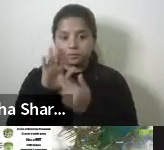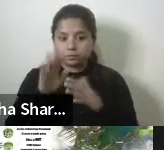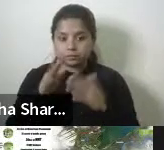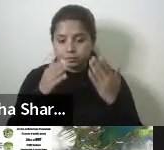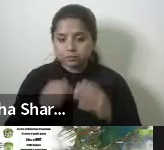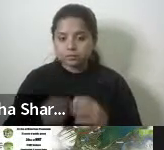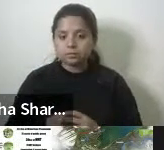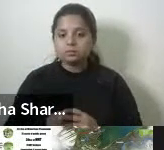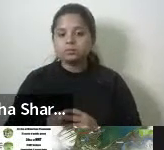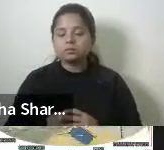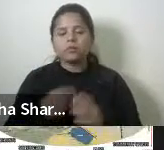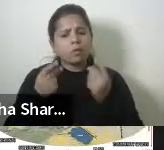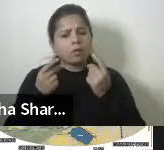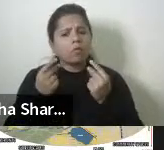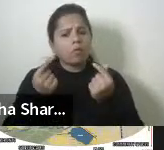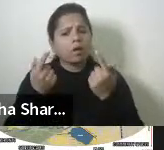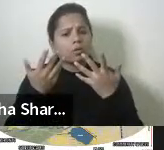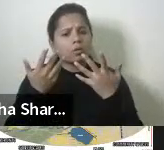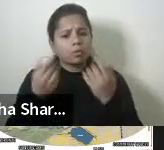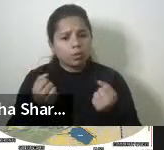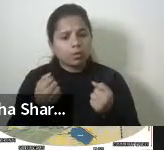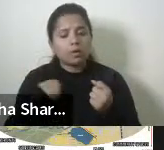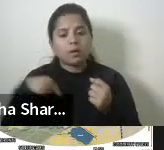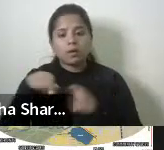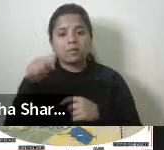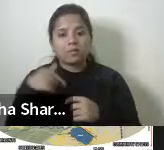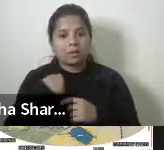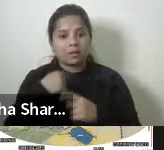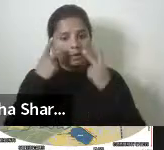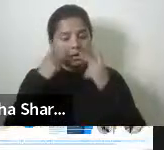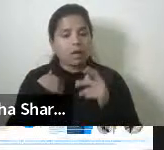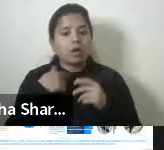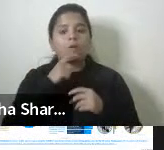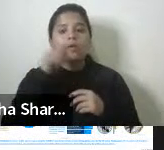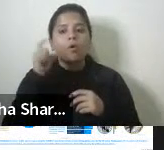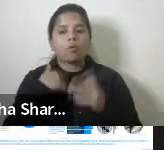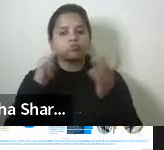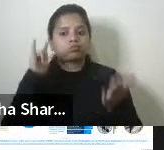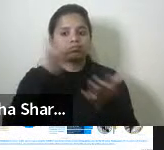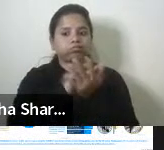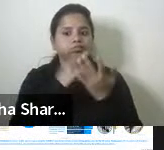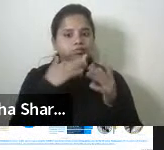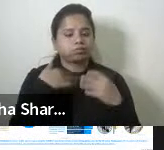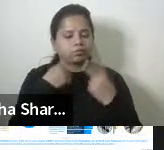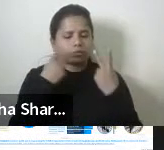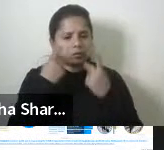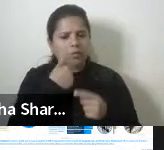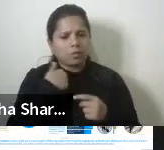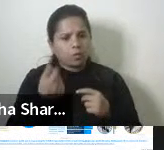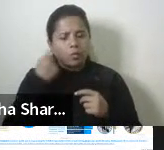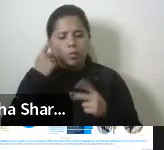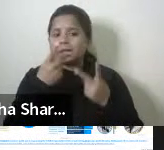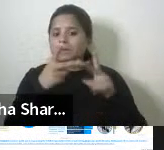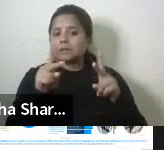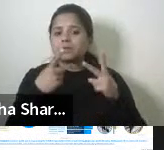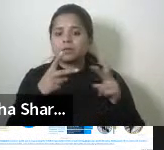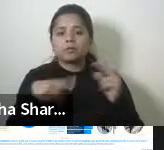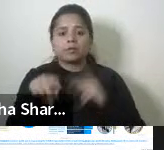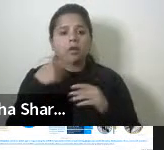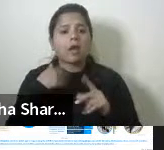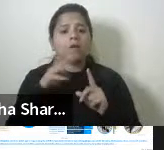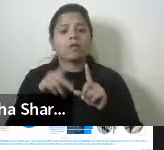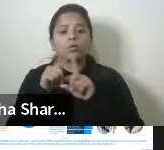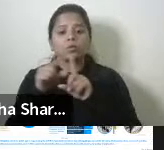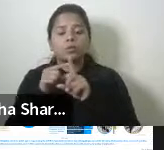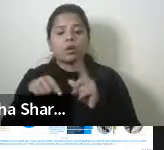like quickly, you know, when we, uh, landed up in Coimbatore, we realized that all these, uh, different, different, uh, things that we do in